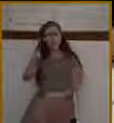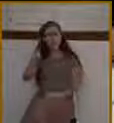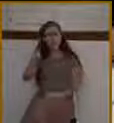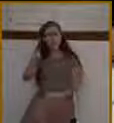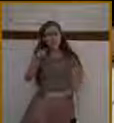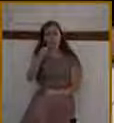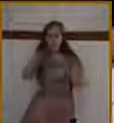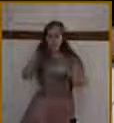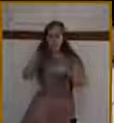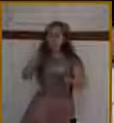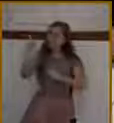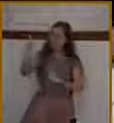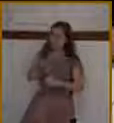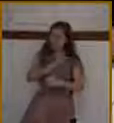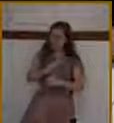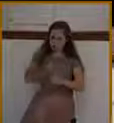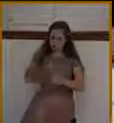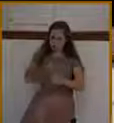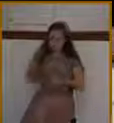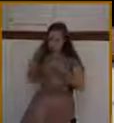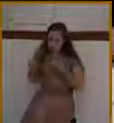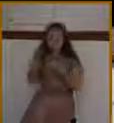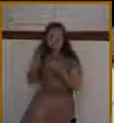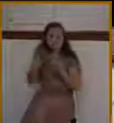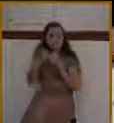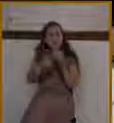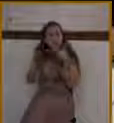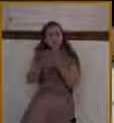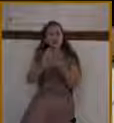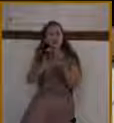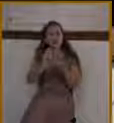over every area of your life?